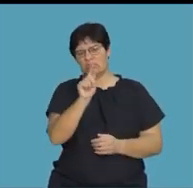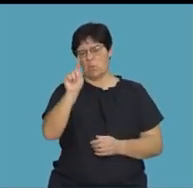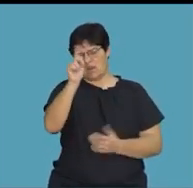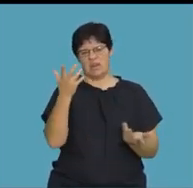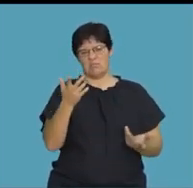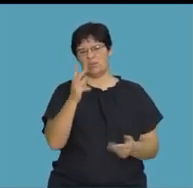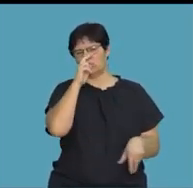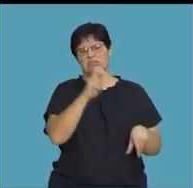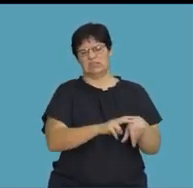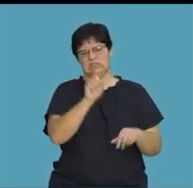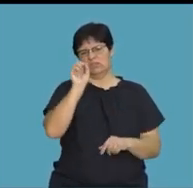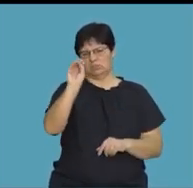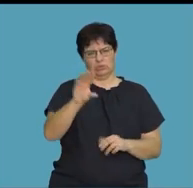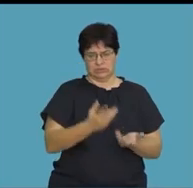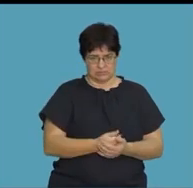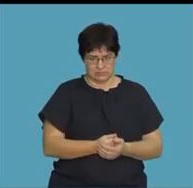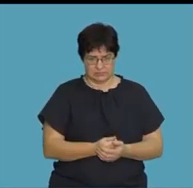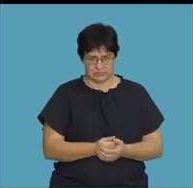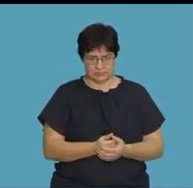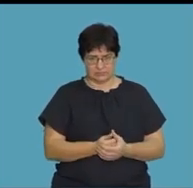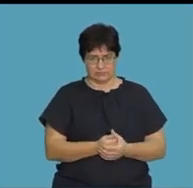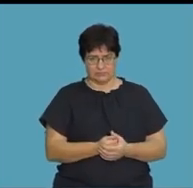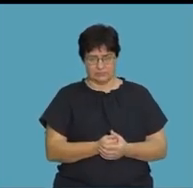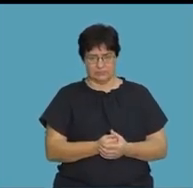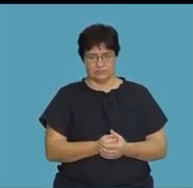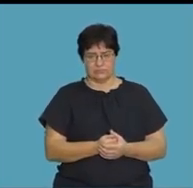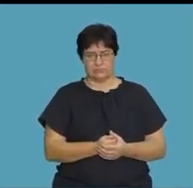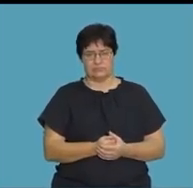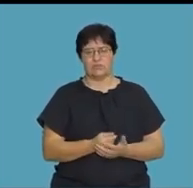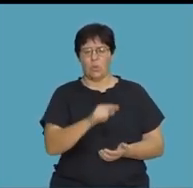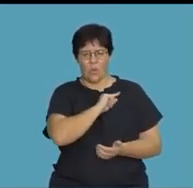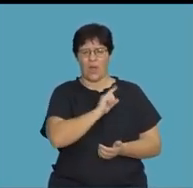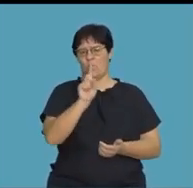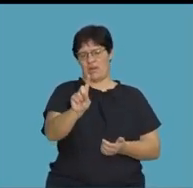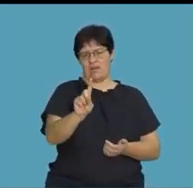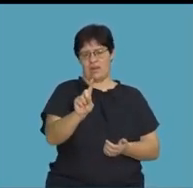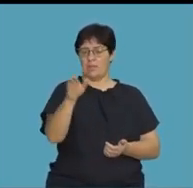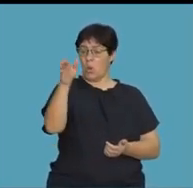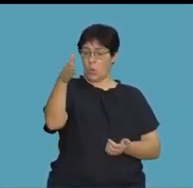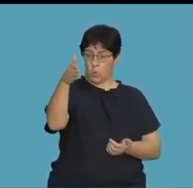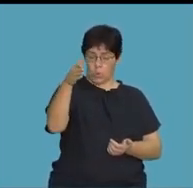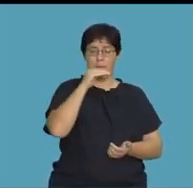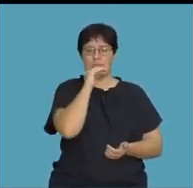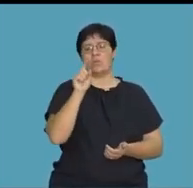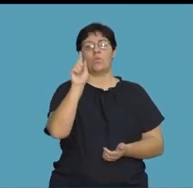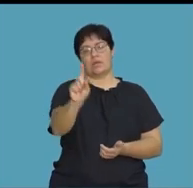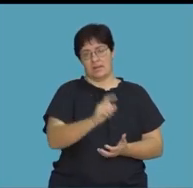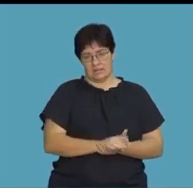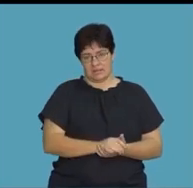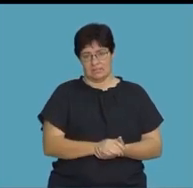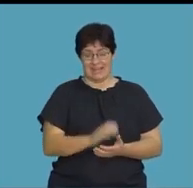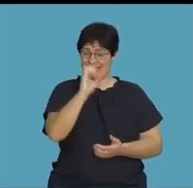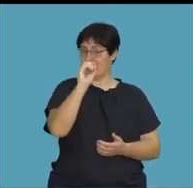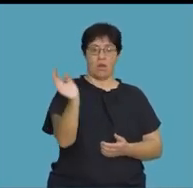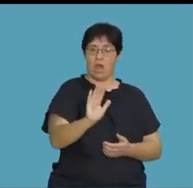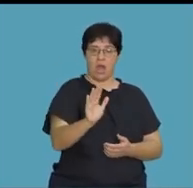exponent of 1. But mathematically, we know that we hardly write 1. If there is an absence of an exponent, it does not